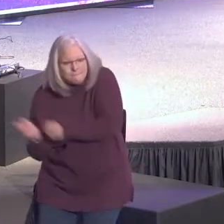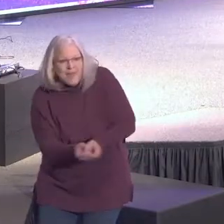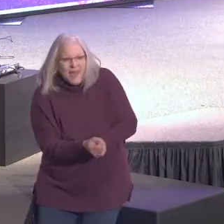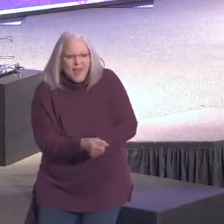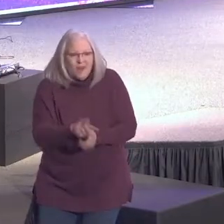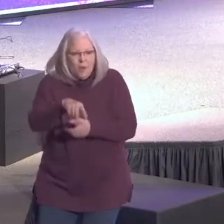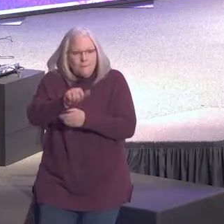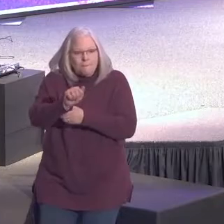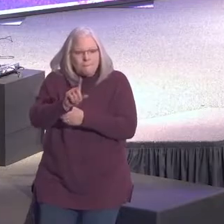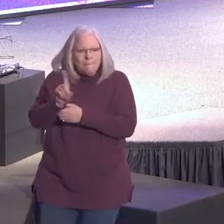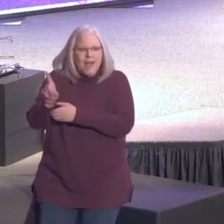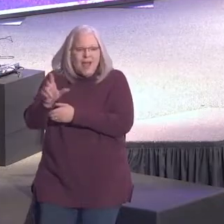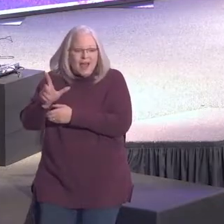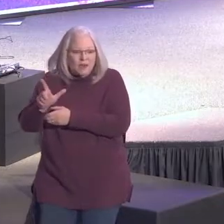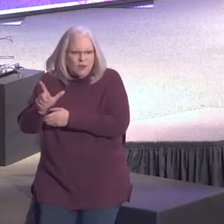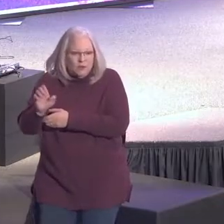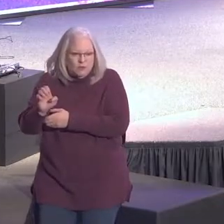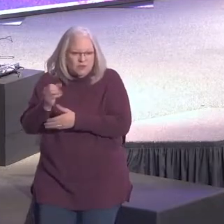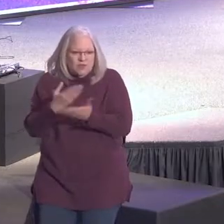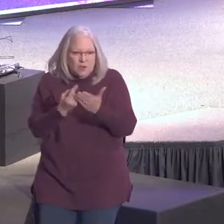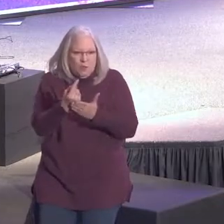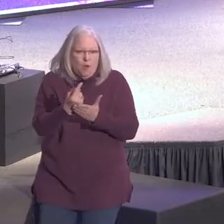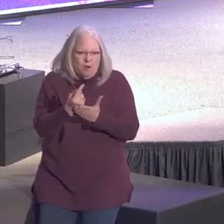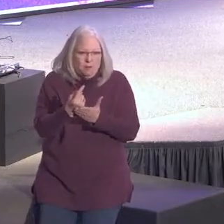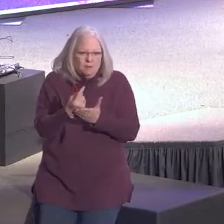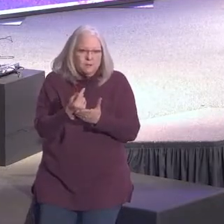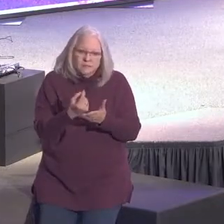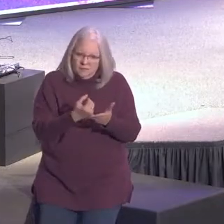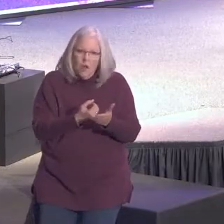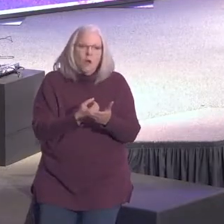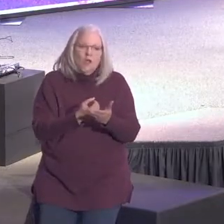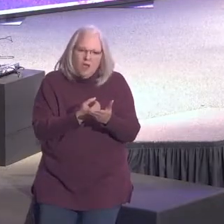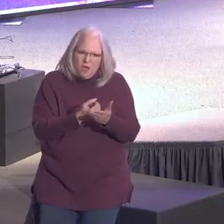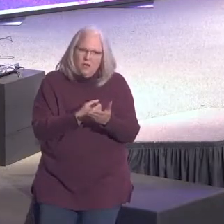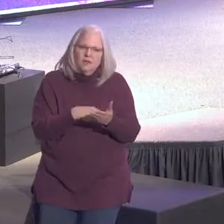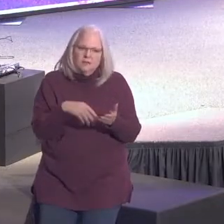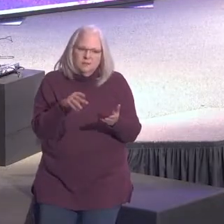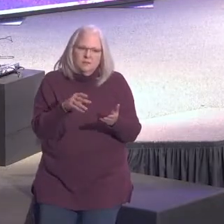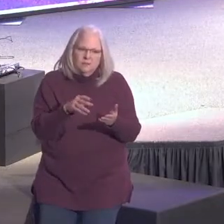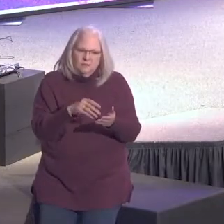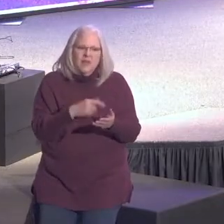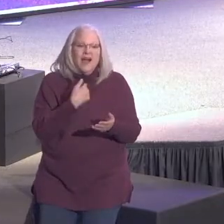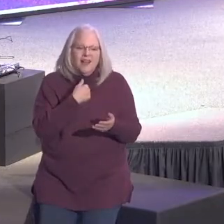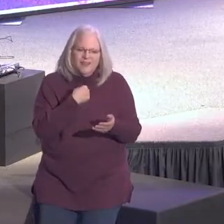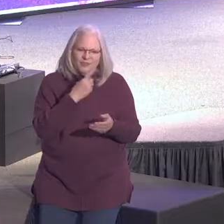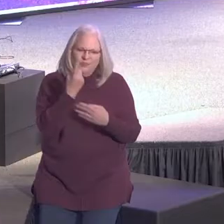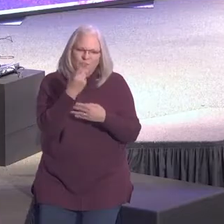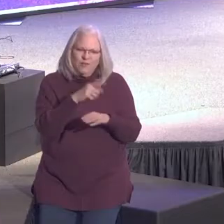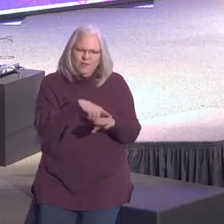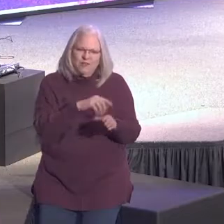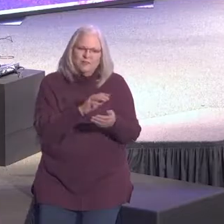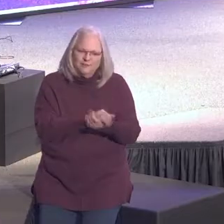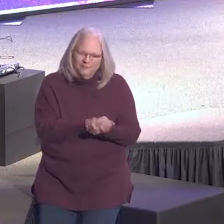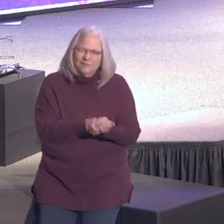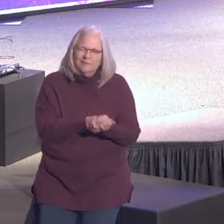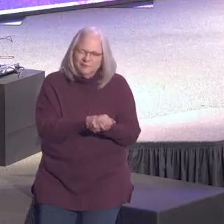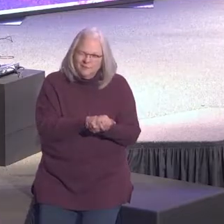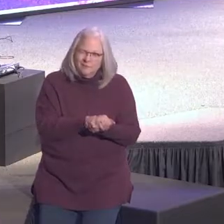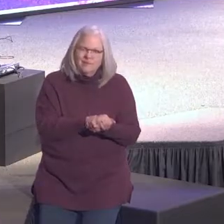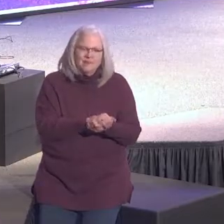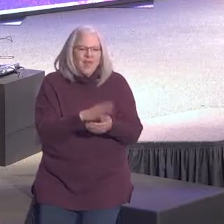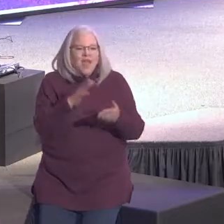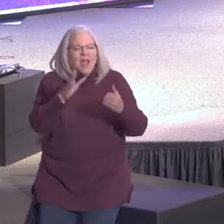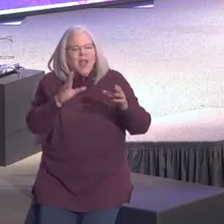detention for months. It doesn't matter. I'm not doing any cracks here. So I go in and he's looking and he has all these pink slips on his desk and he looks up.